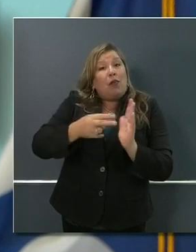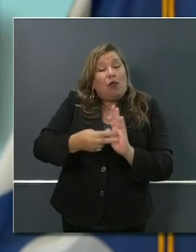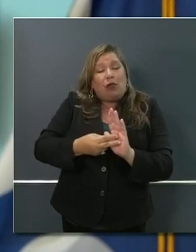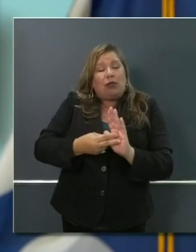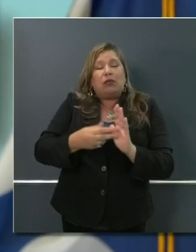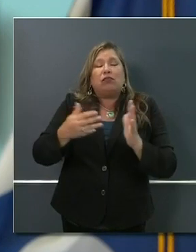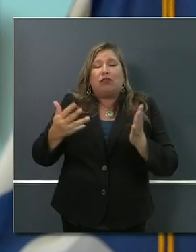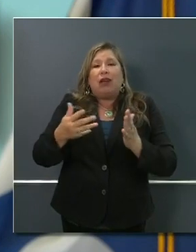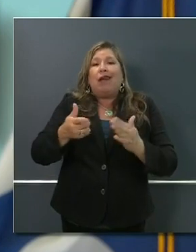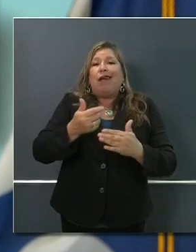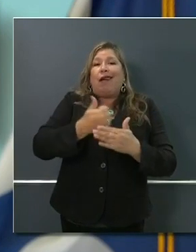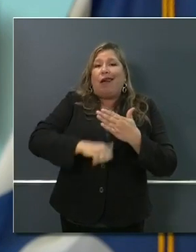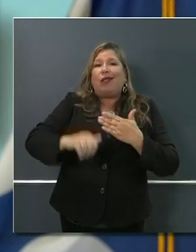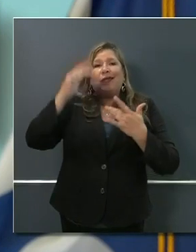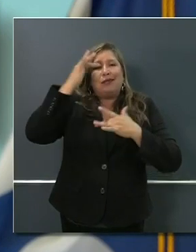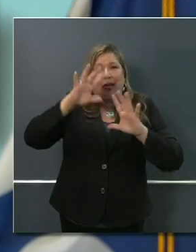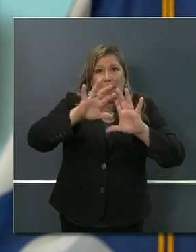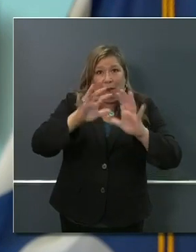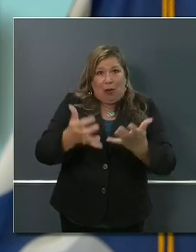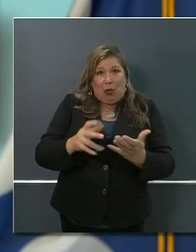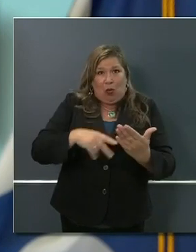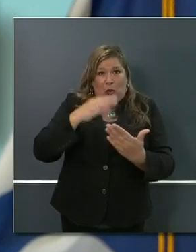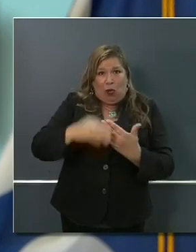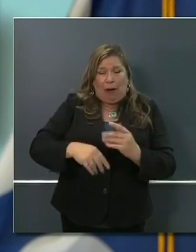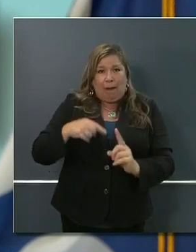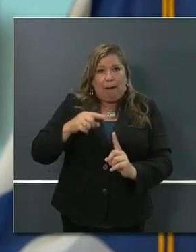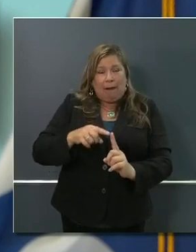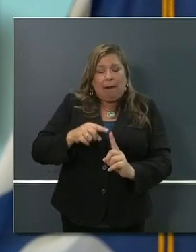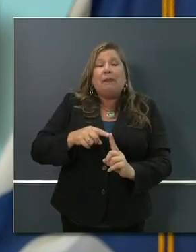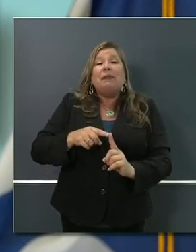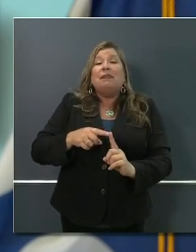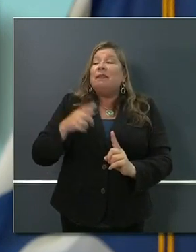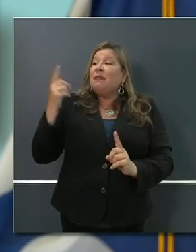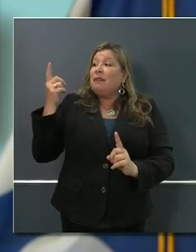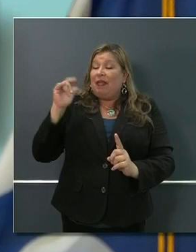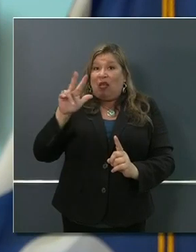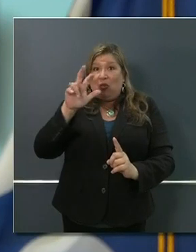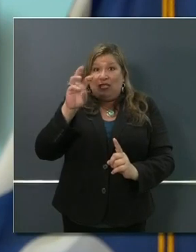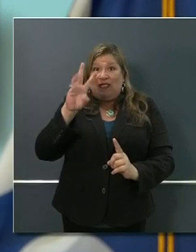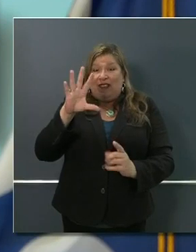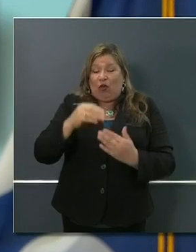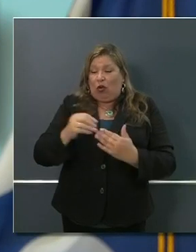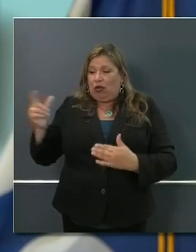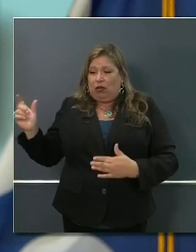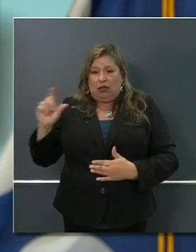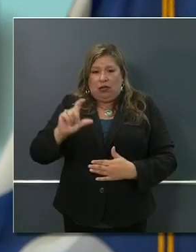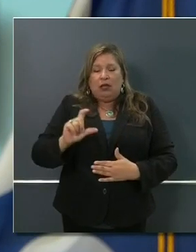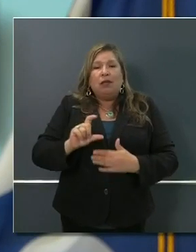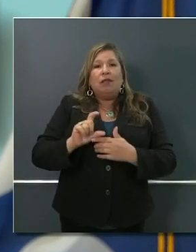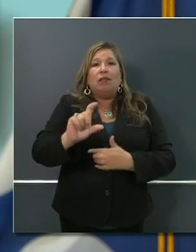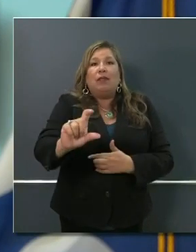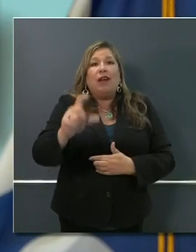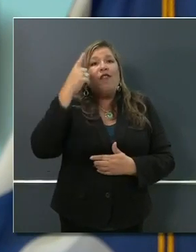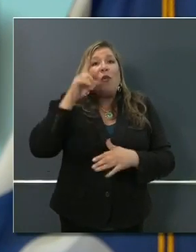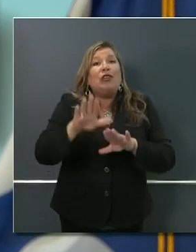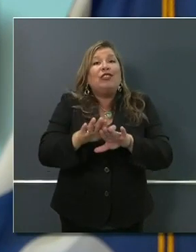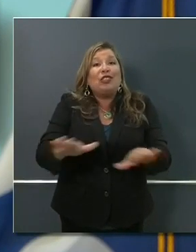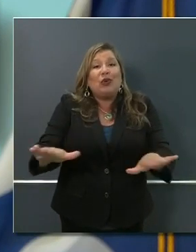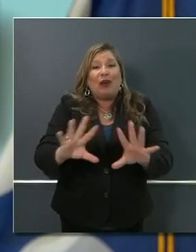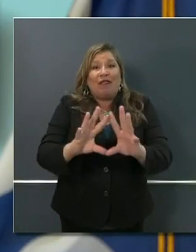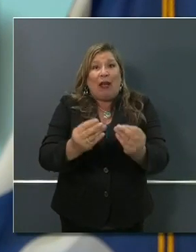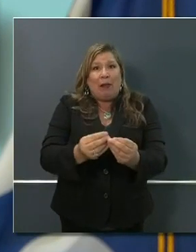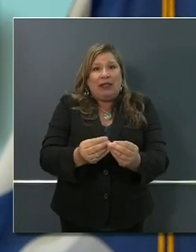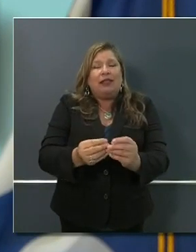EBT program for children and families that otherwise would have gotten the benefit of